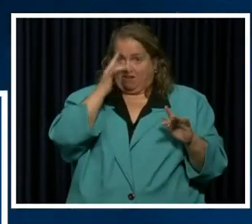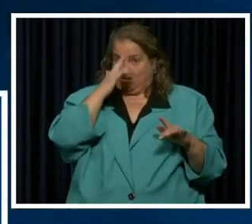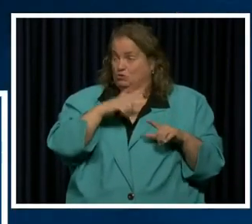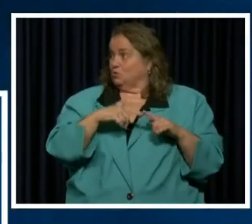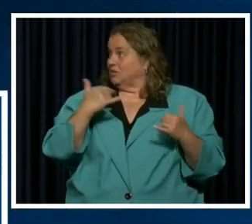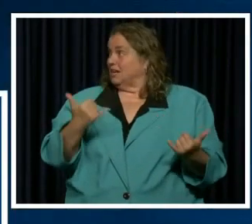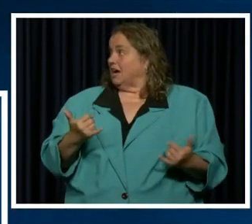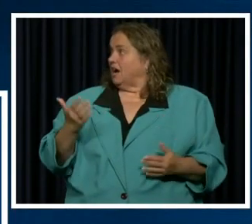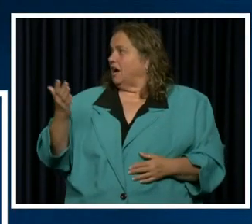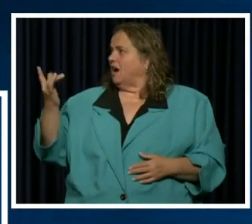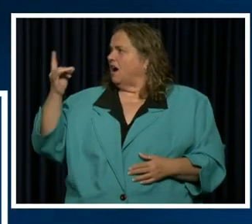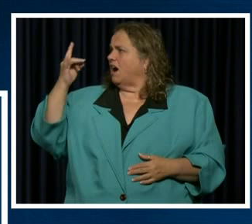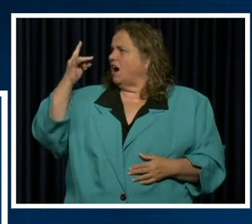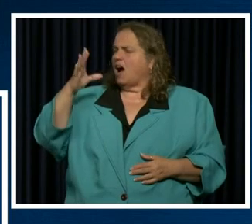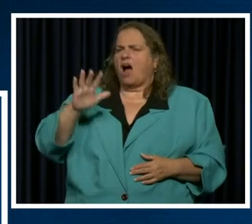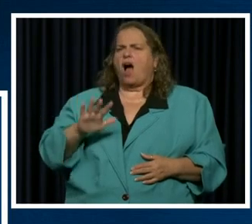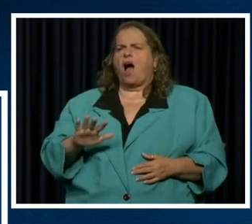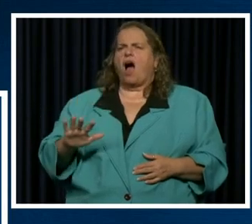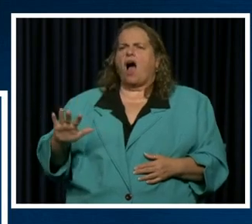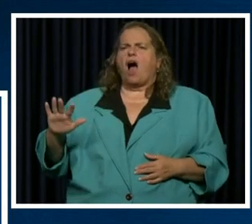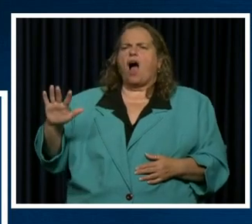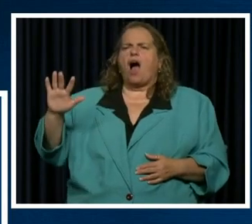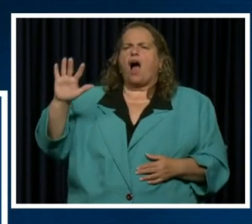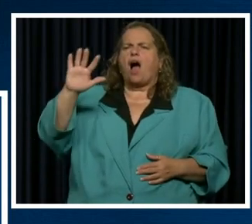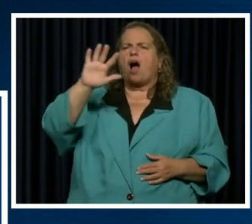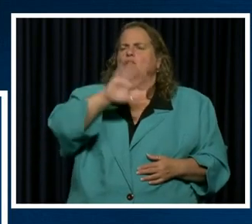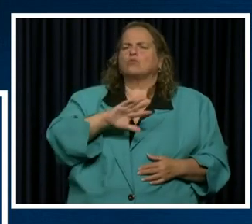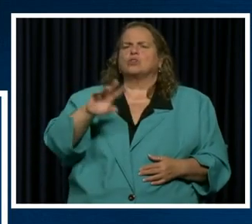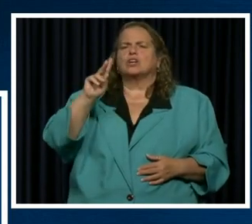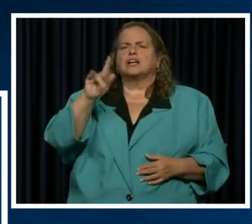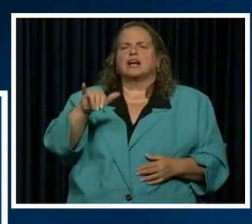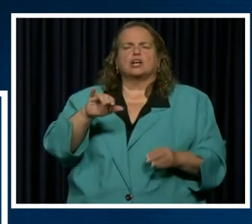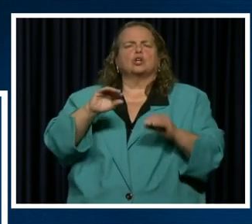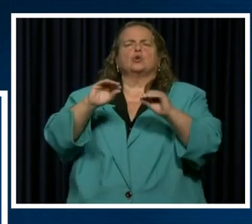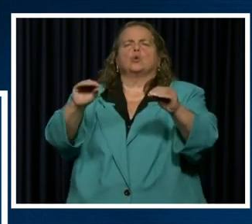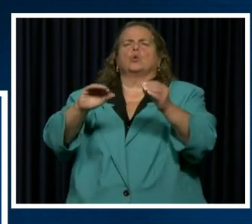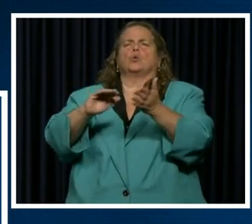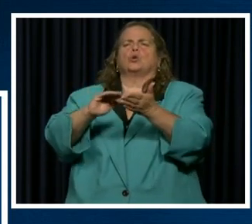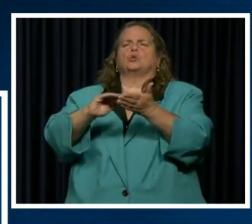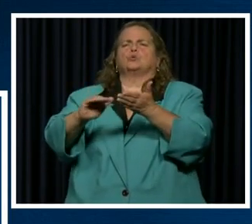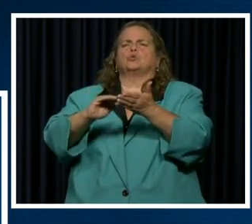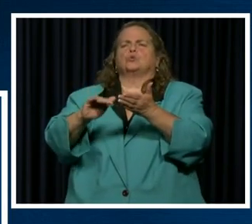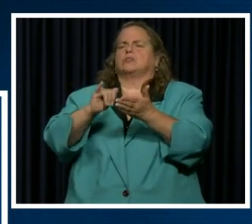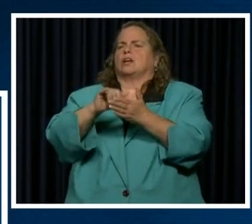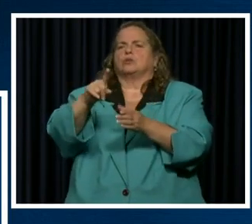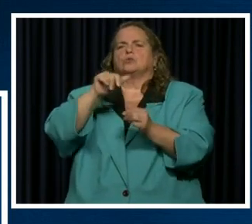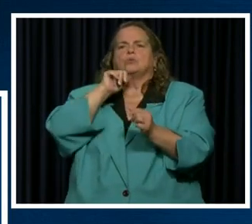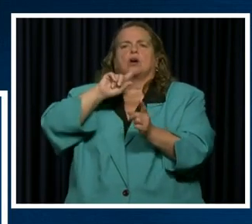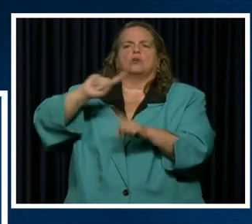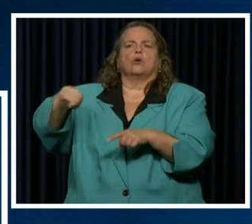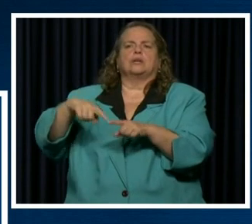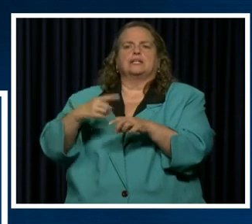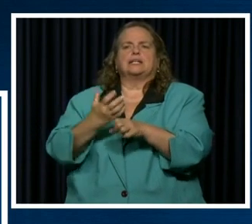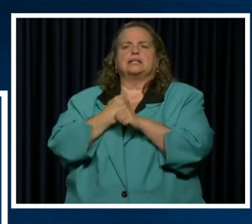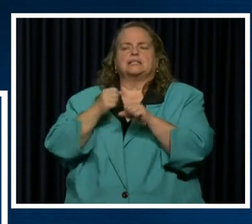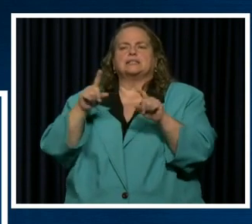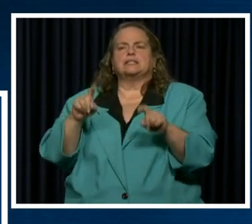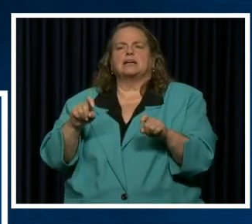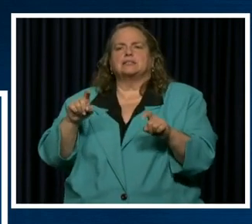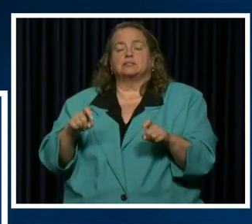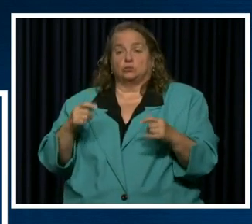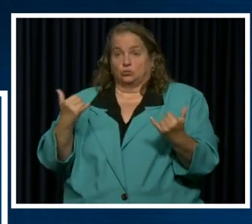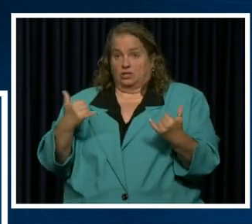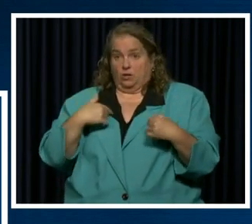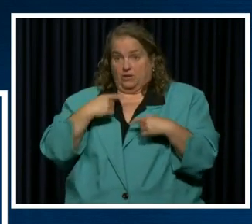at that sites all over Kentucky to there being no excuse for anybody not to get tested. And today we're